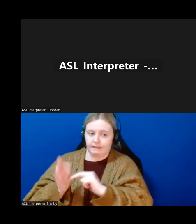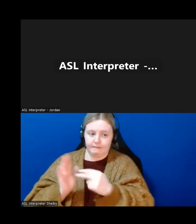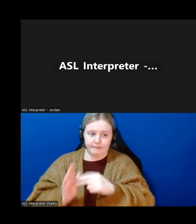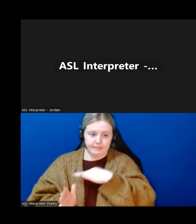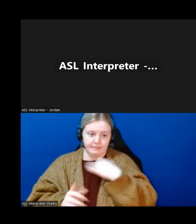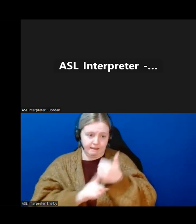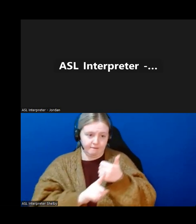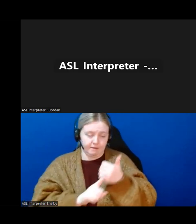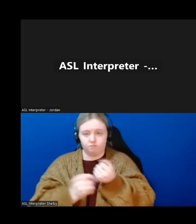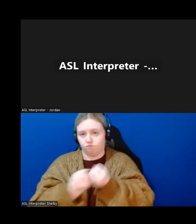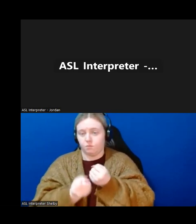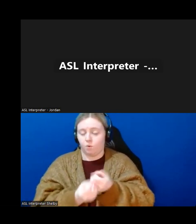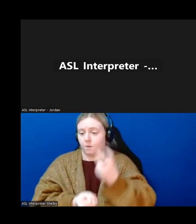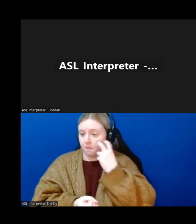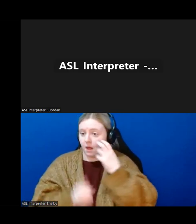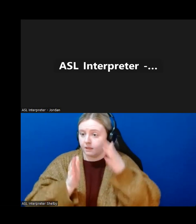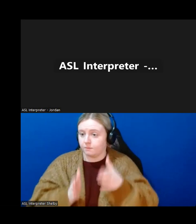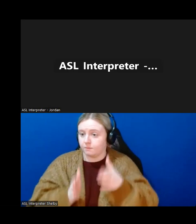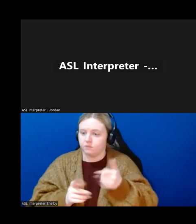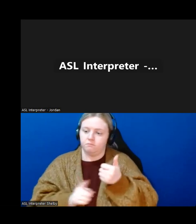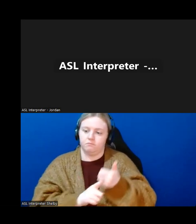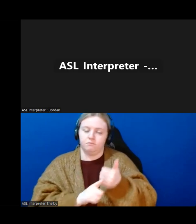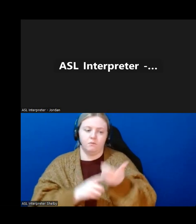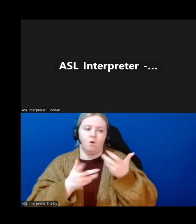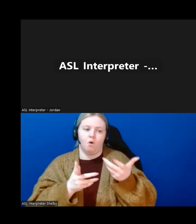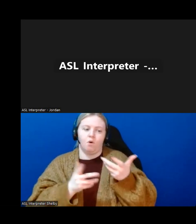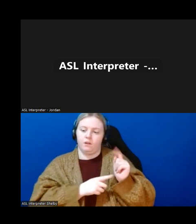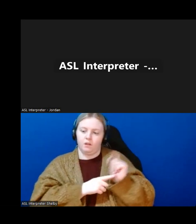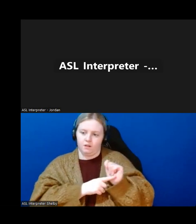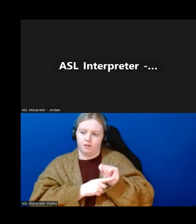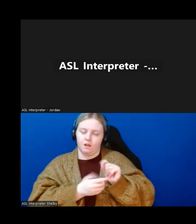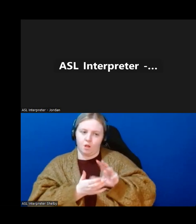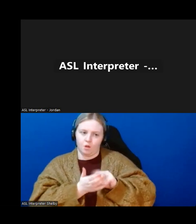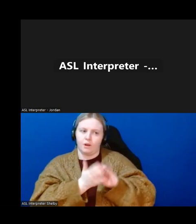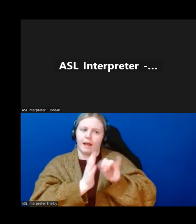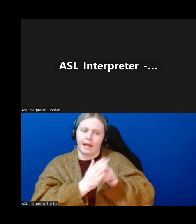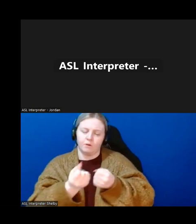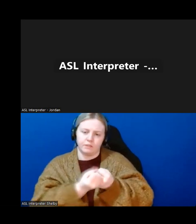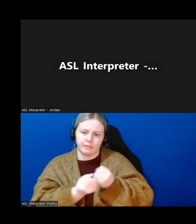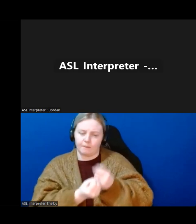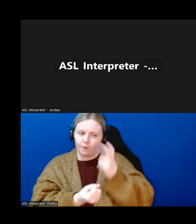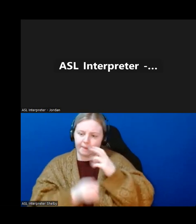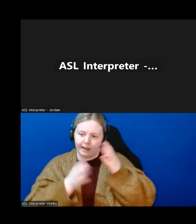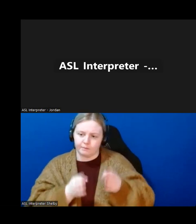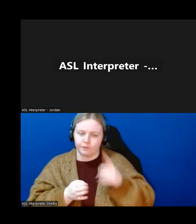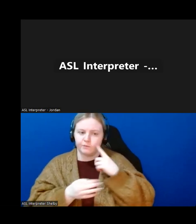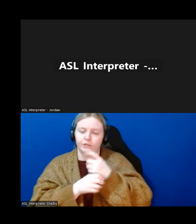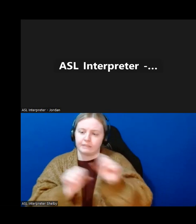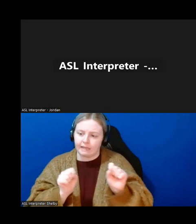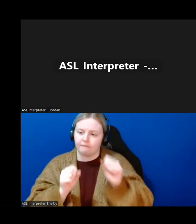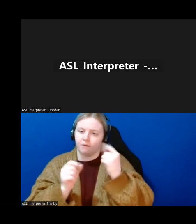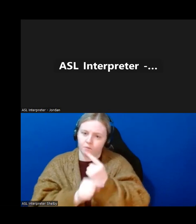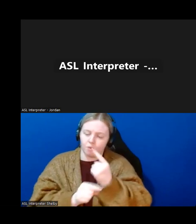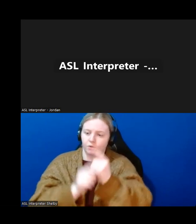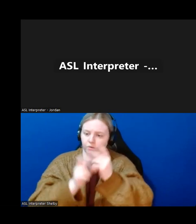blind, they have actually been provided the training as to how to provide that guidance in a way that's safe. So the